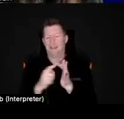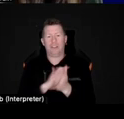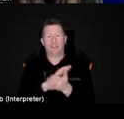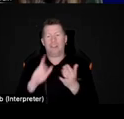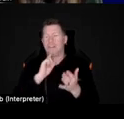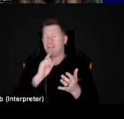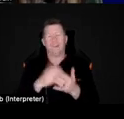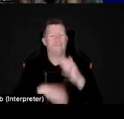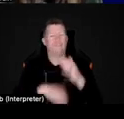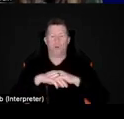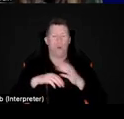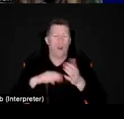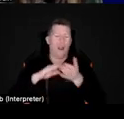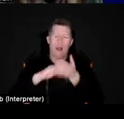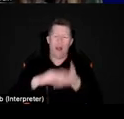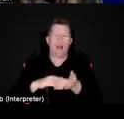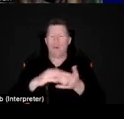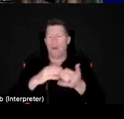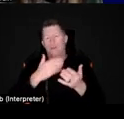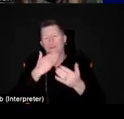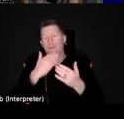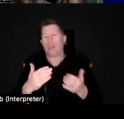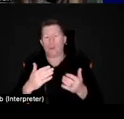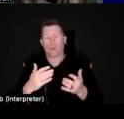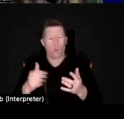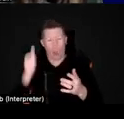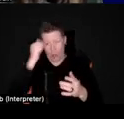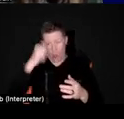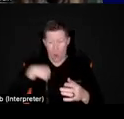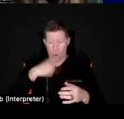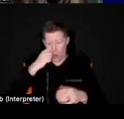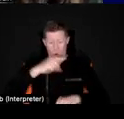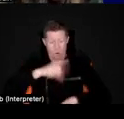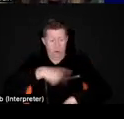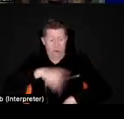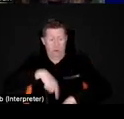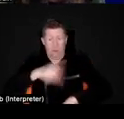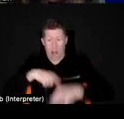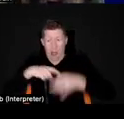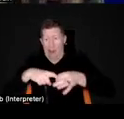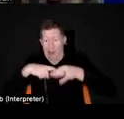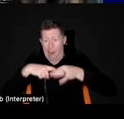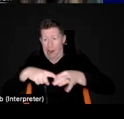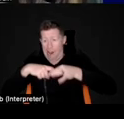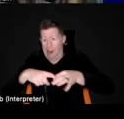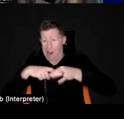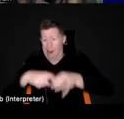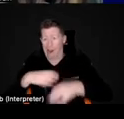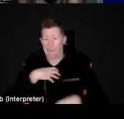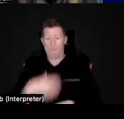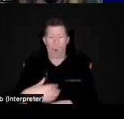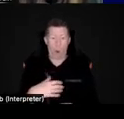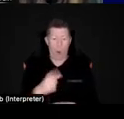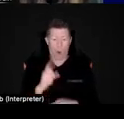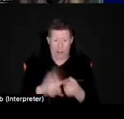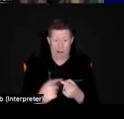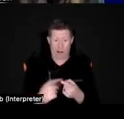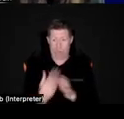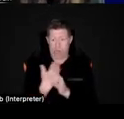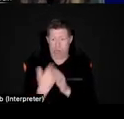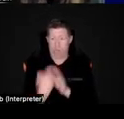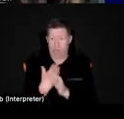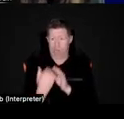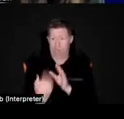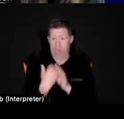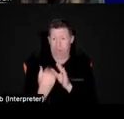Natalia. And I, I expect that a lot of people could sit here for another hour or two with questions. There's still questions coming in and a lot of